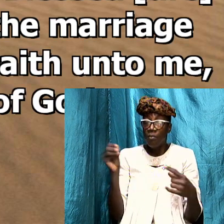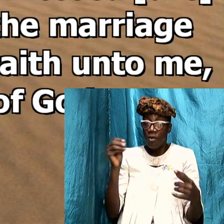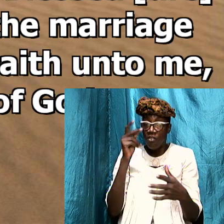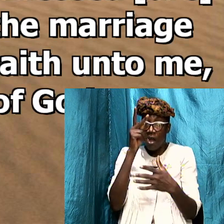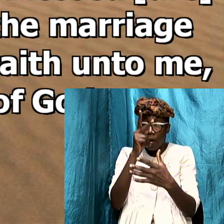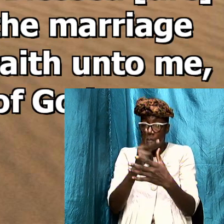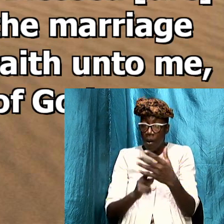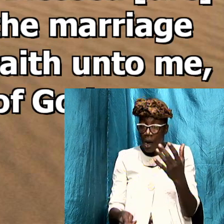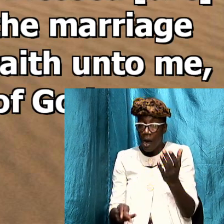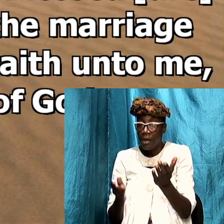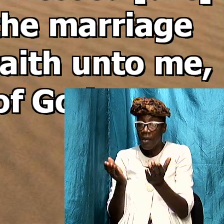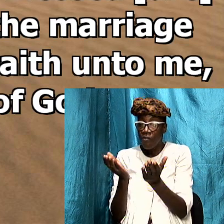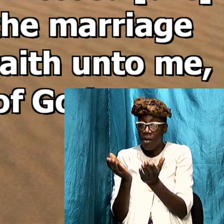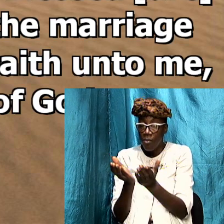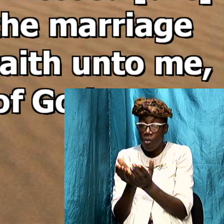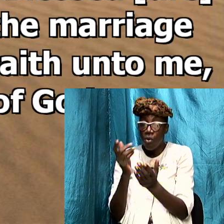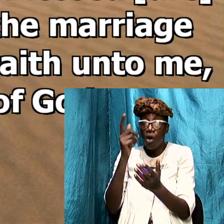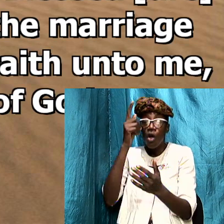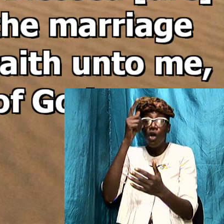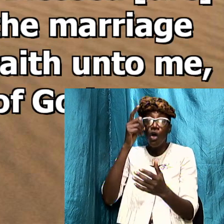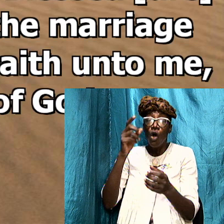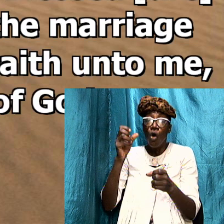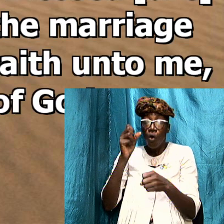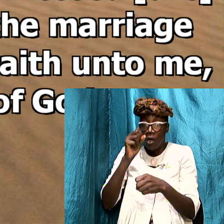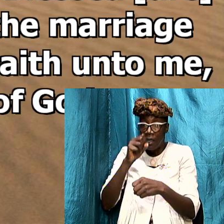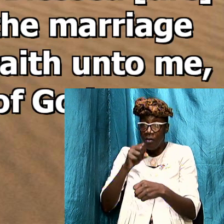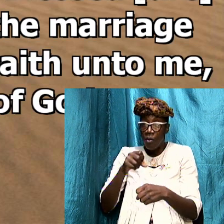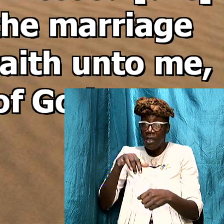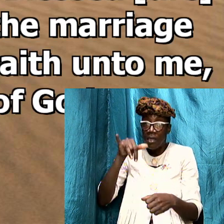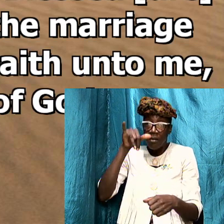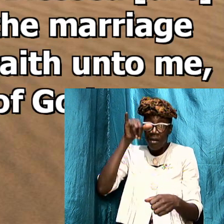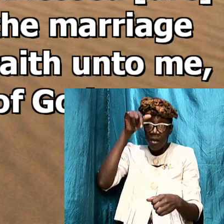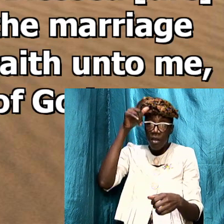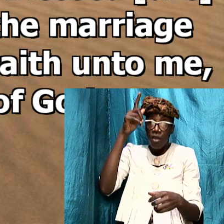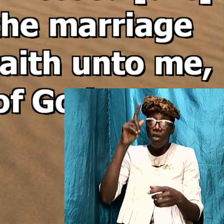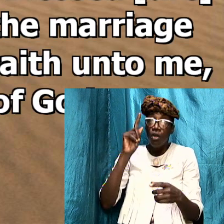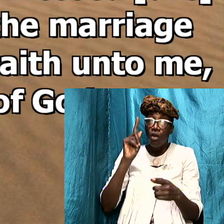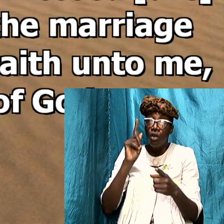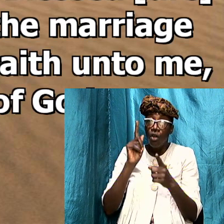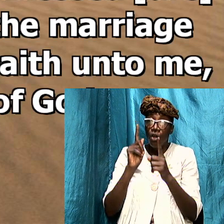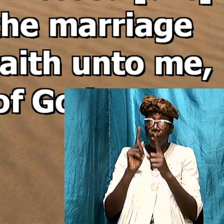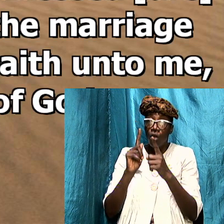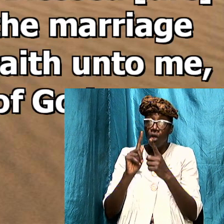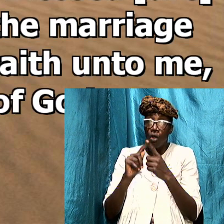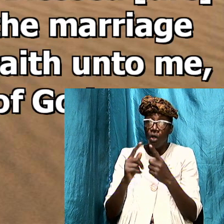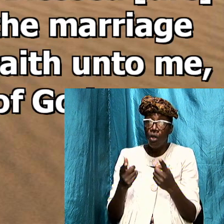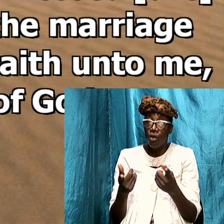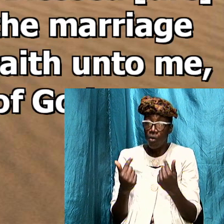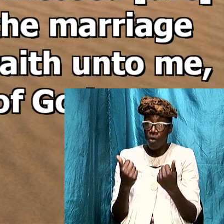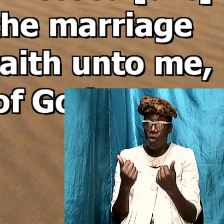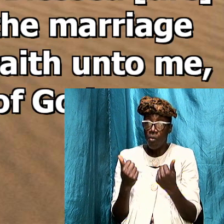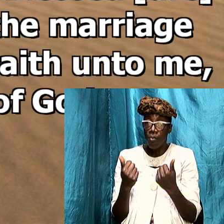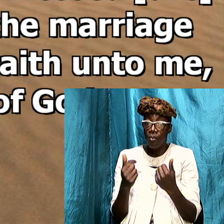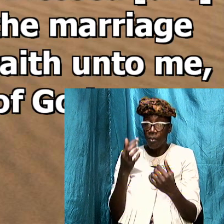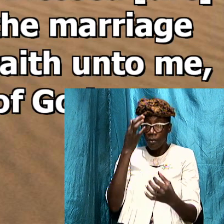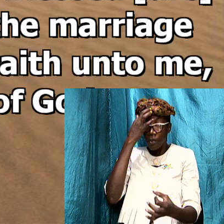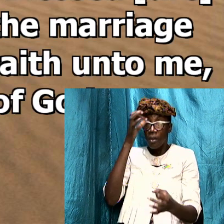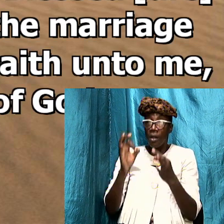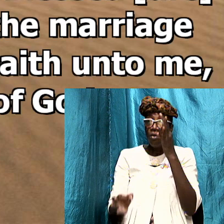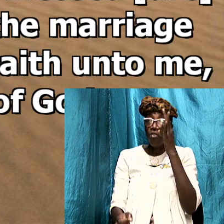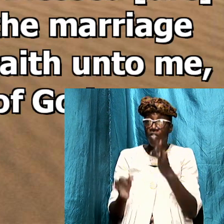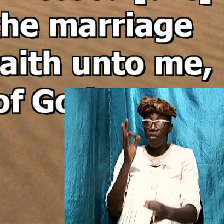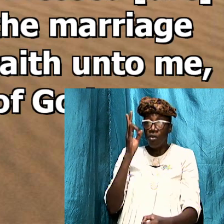what is still future what is to come right it deals with the Lord's coming and the judgment yes